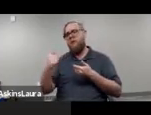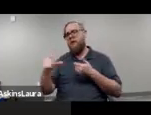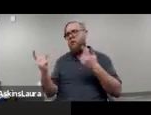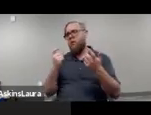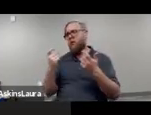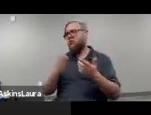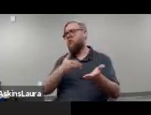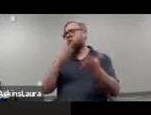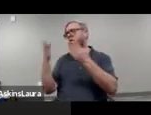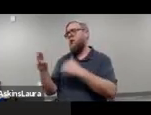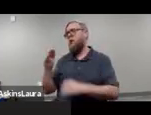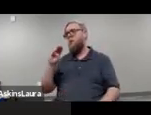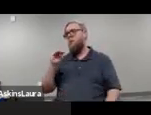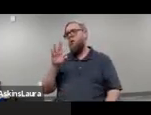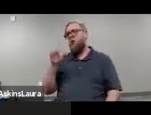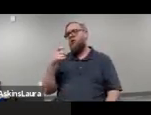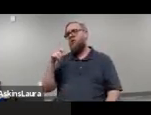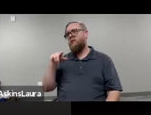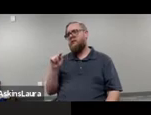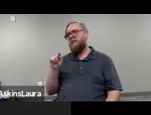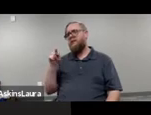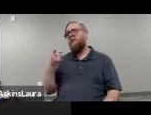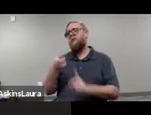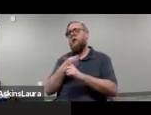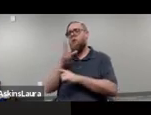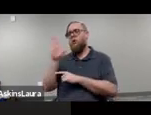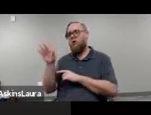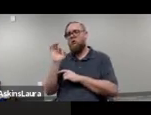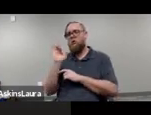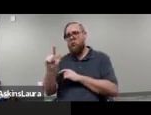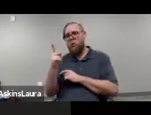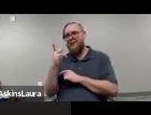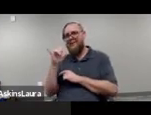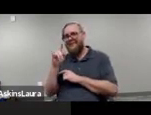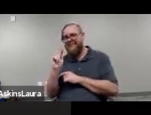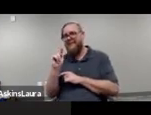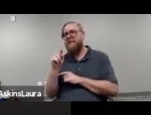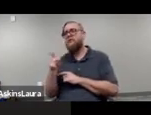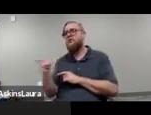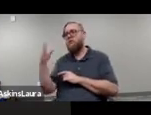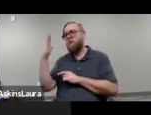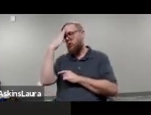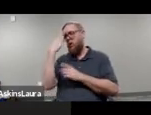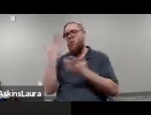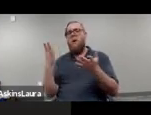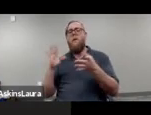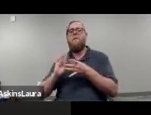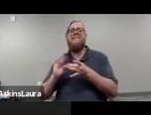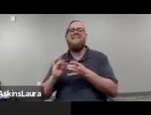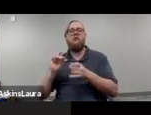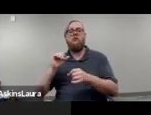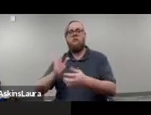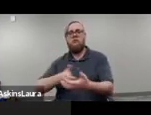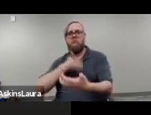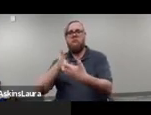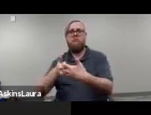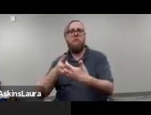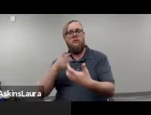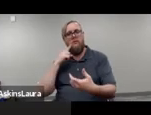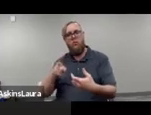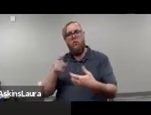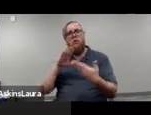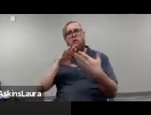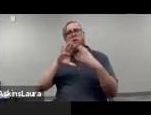Of course, Margaret and all the knowledge that she's gained through the toolkit. She knows what messages work, at least for the population that was,